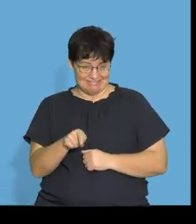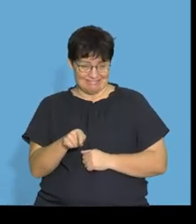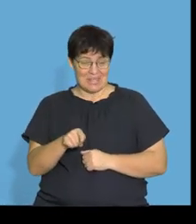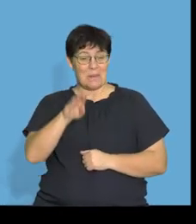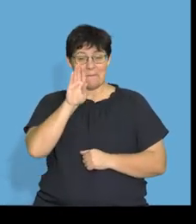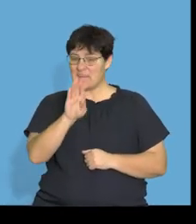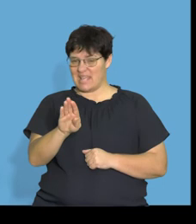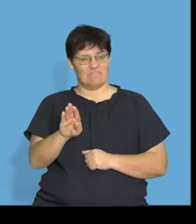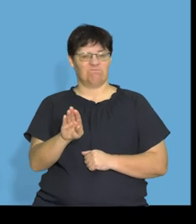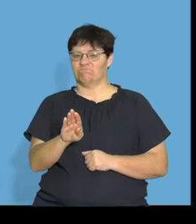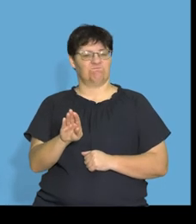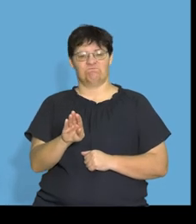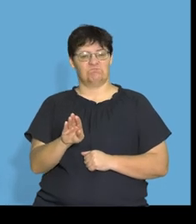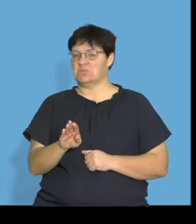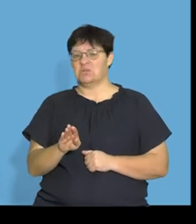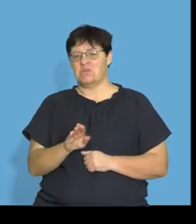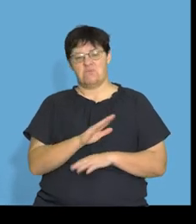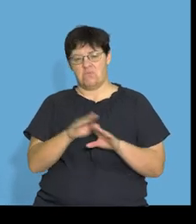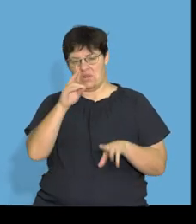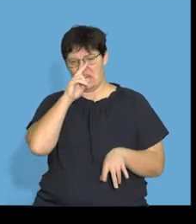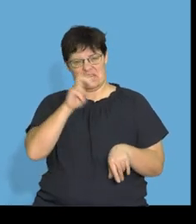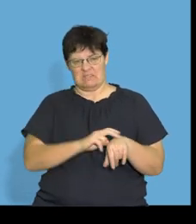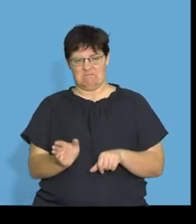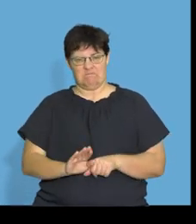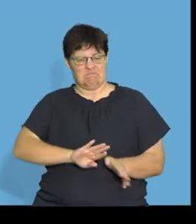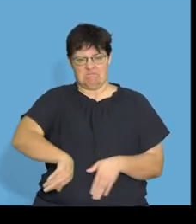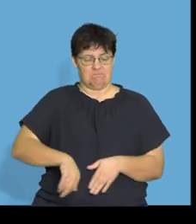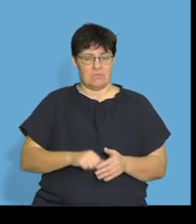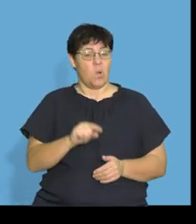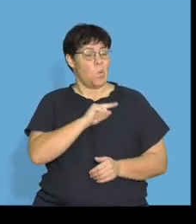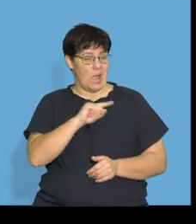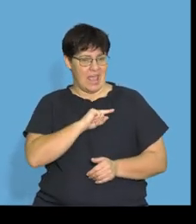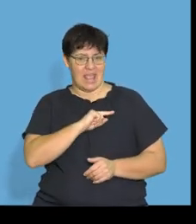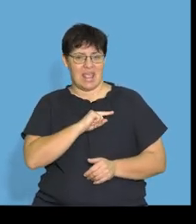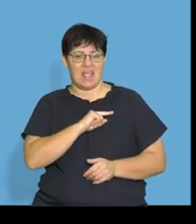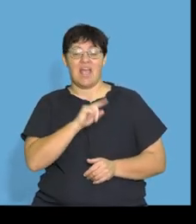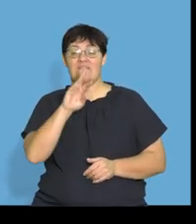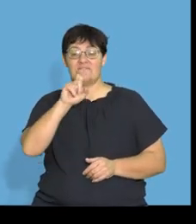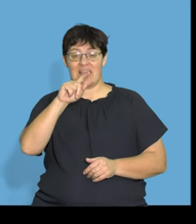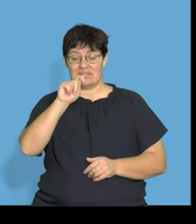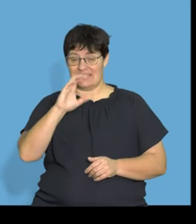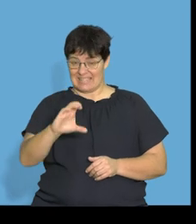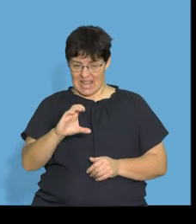cereal B, he mustn't have. Why? It has two